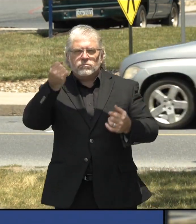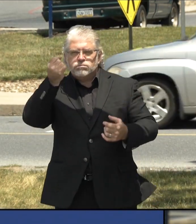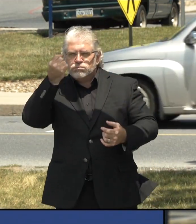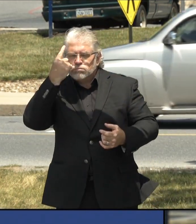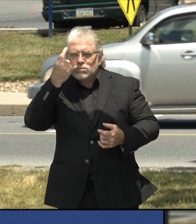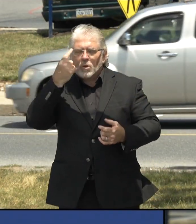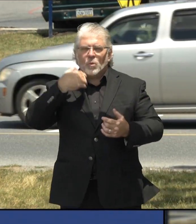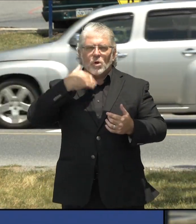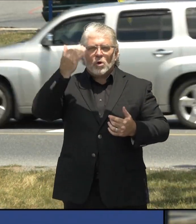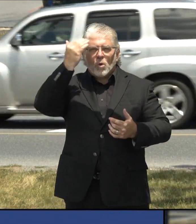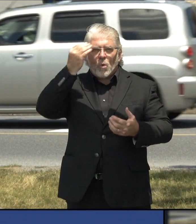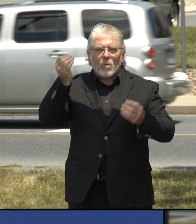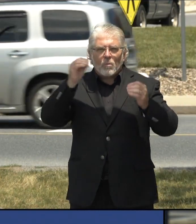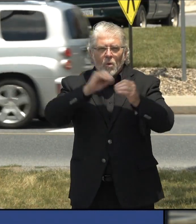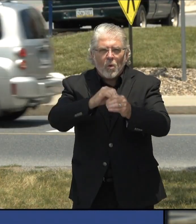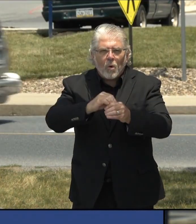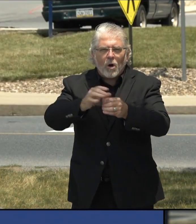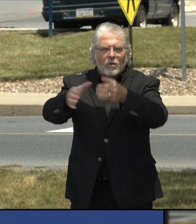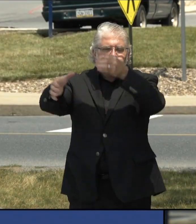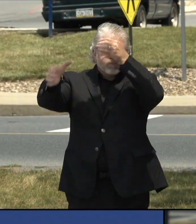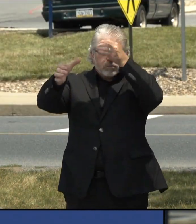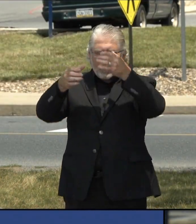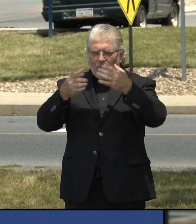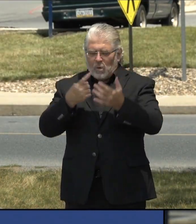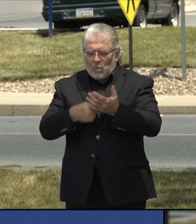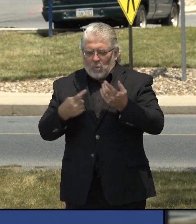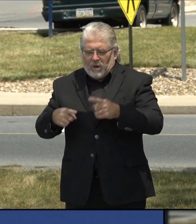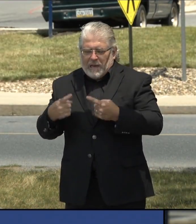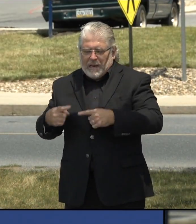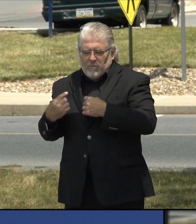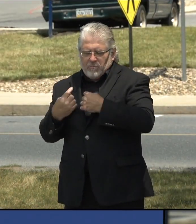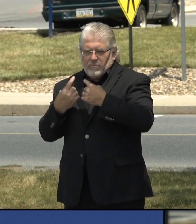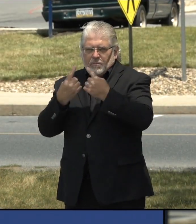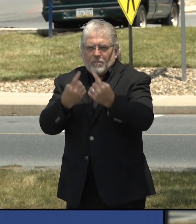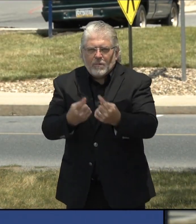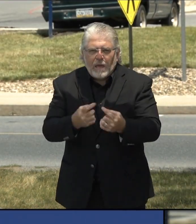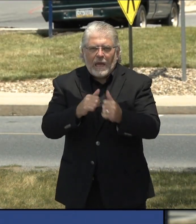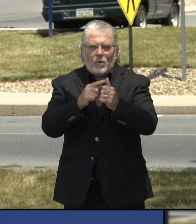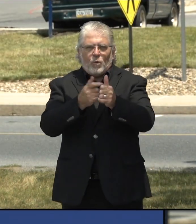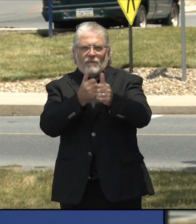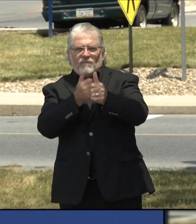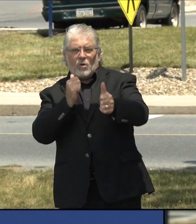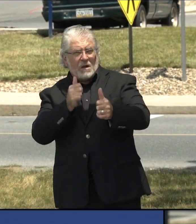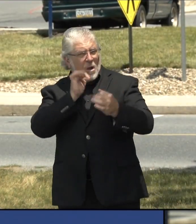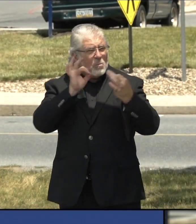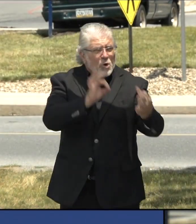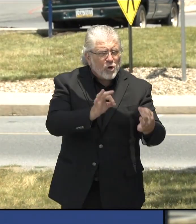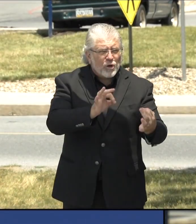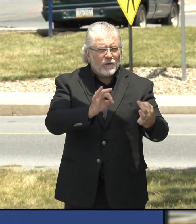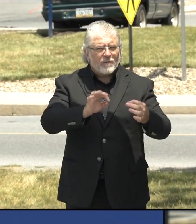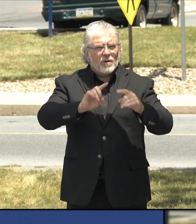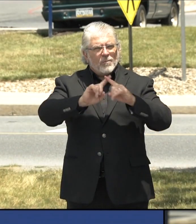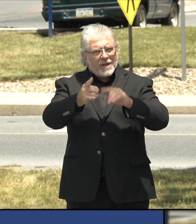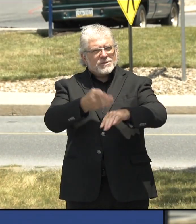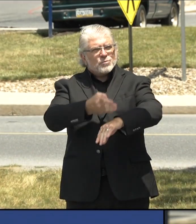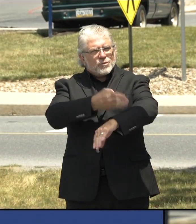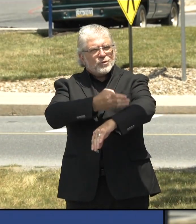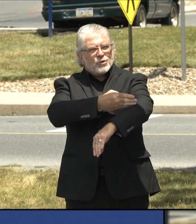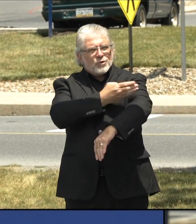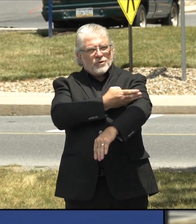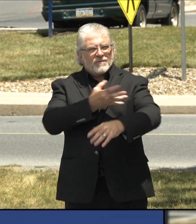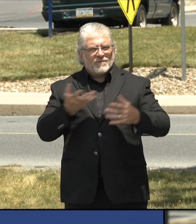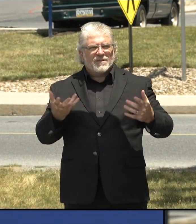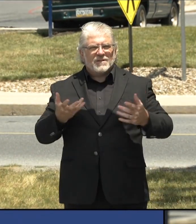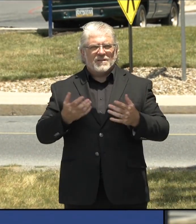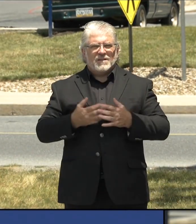more now. We have more resources now. We're not where we need to be, but we're in a better position. And so we don't need to do the broad draconian things we